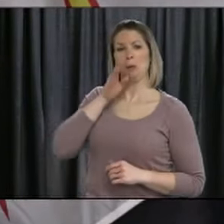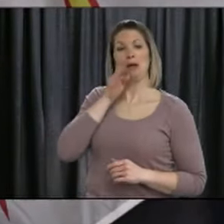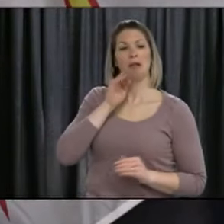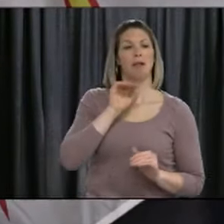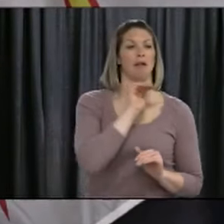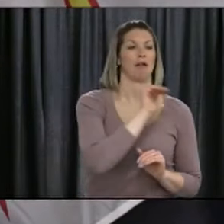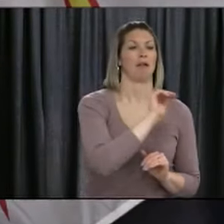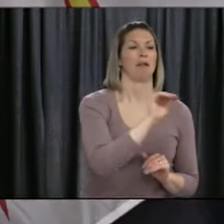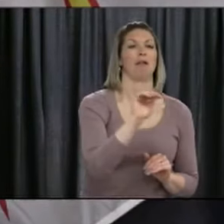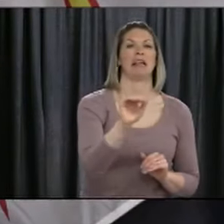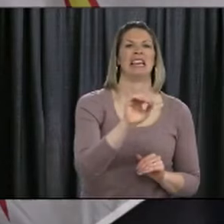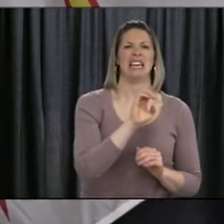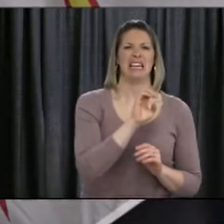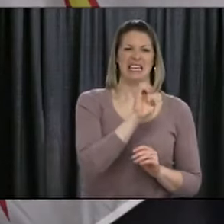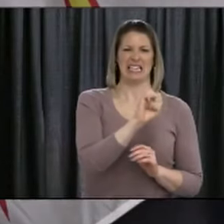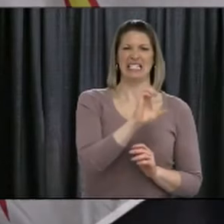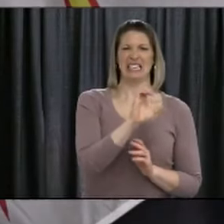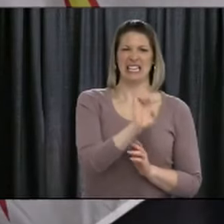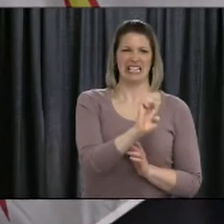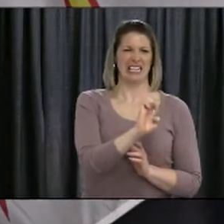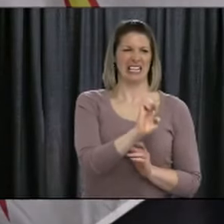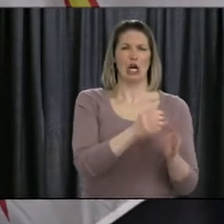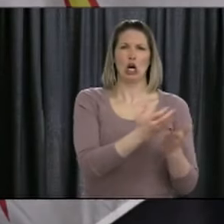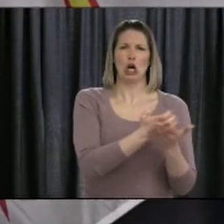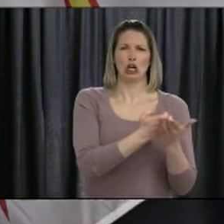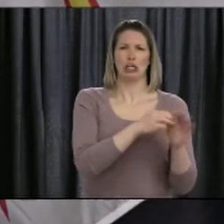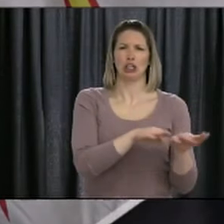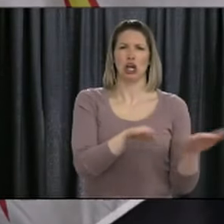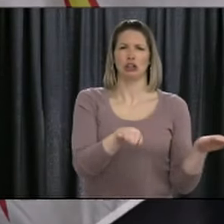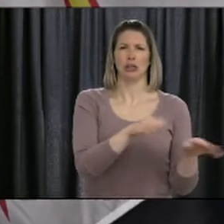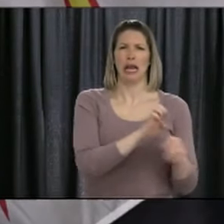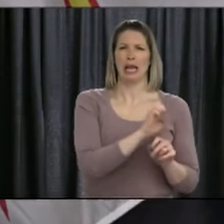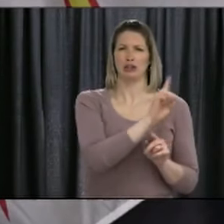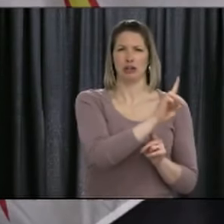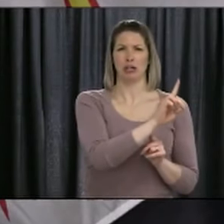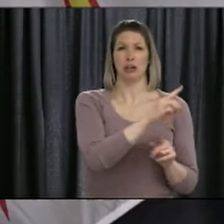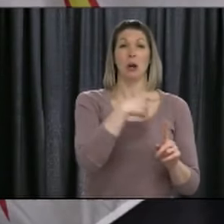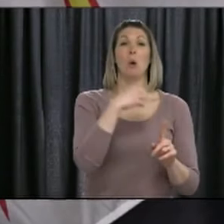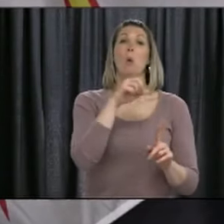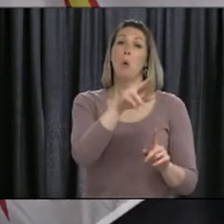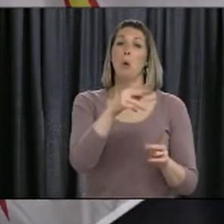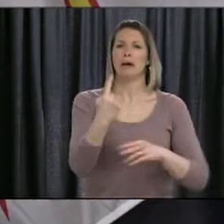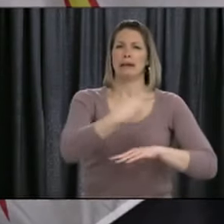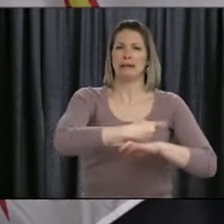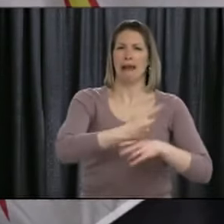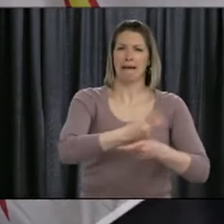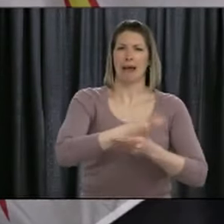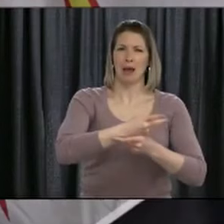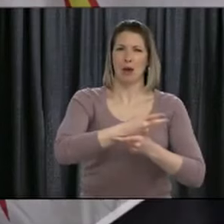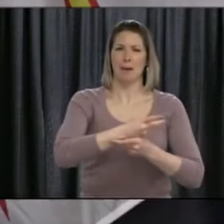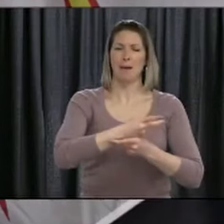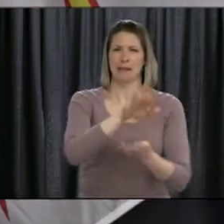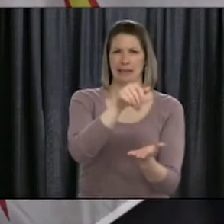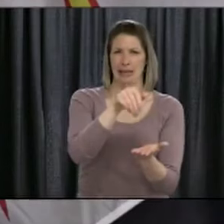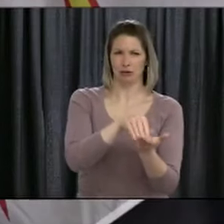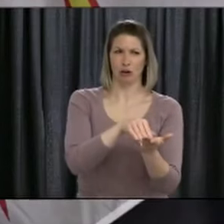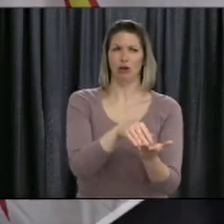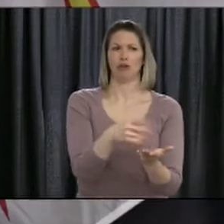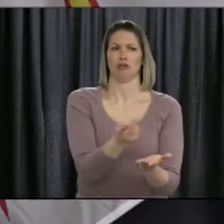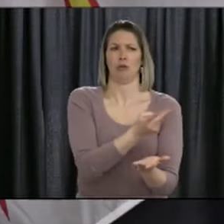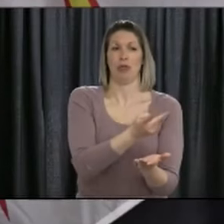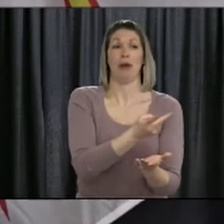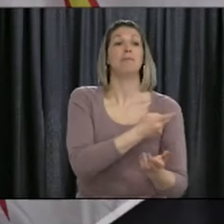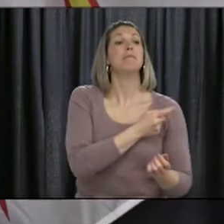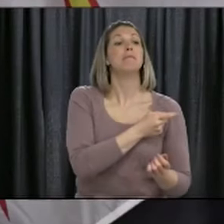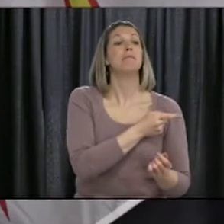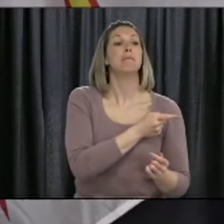care or child care providers to determine what's the best way that that's going to roll out. Obviously, public health will give